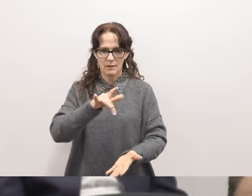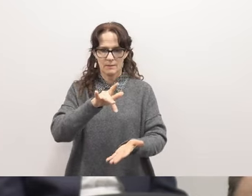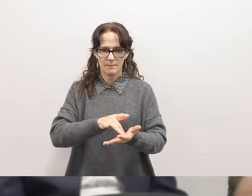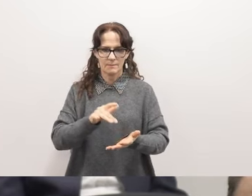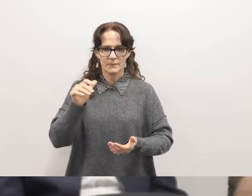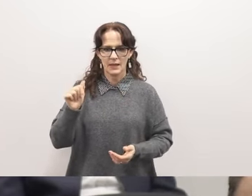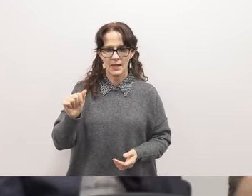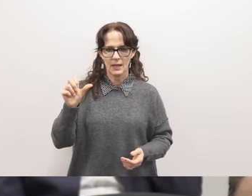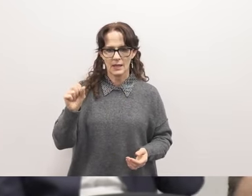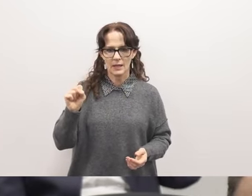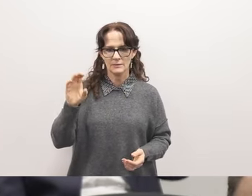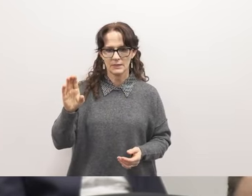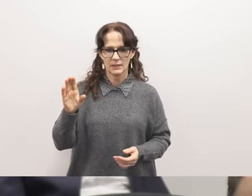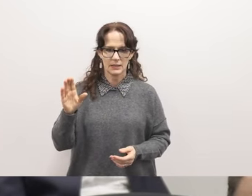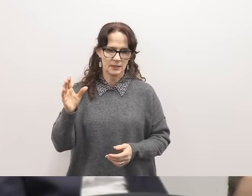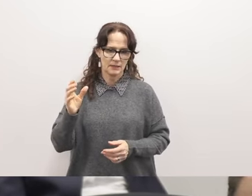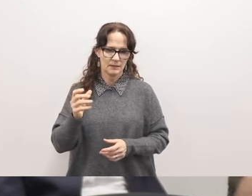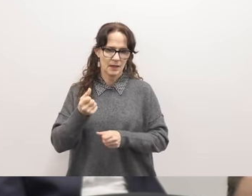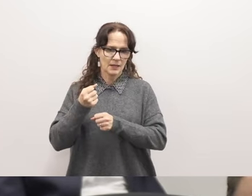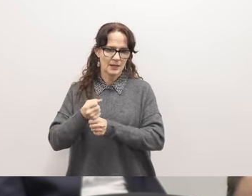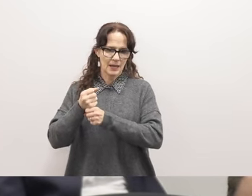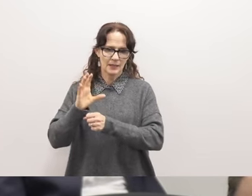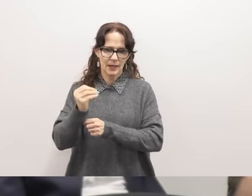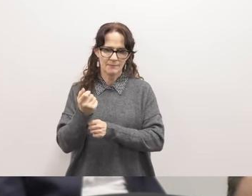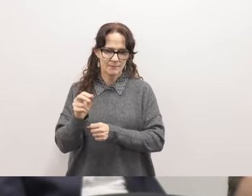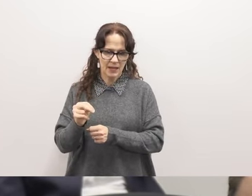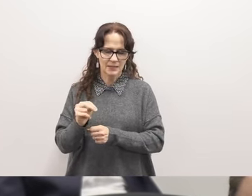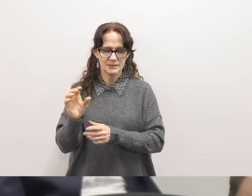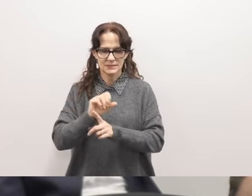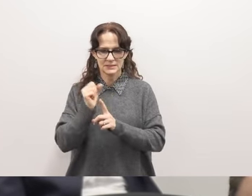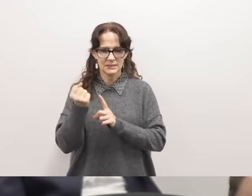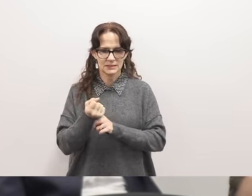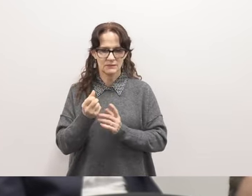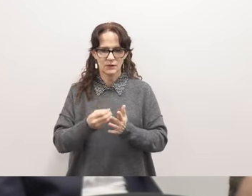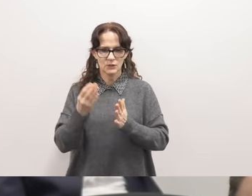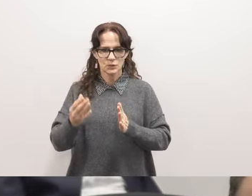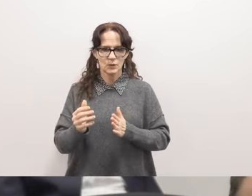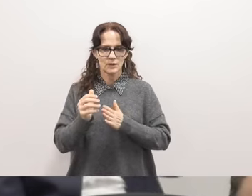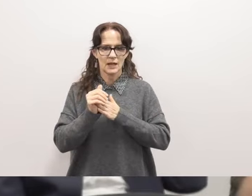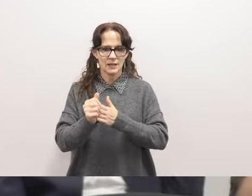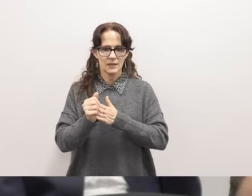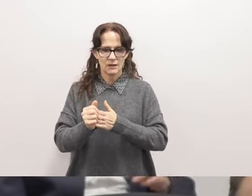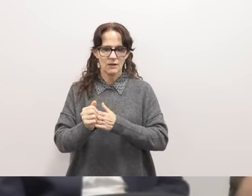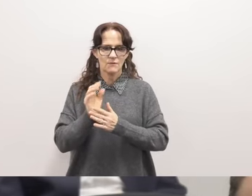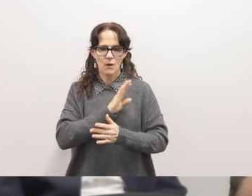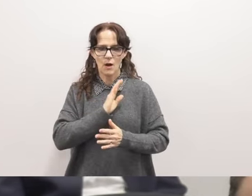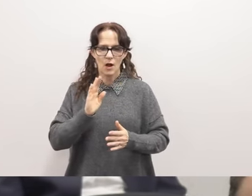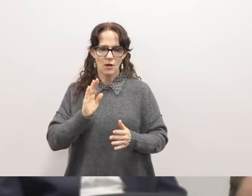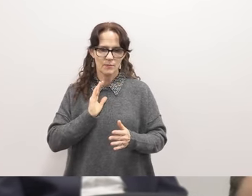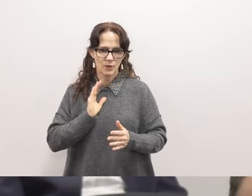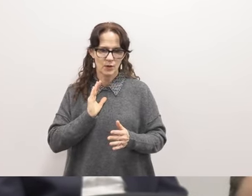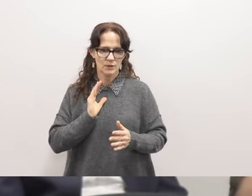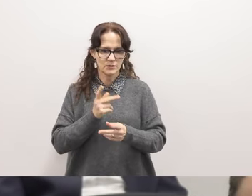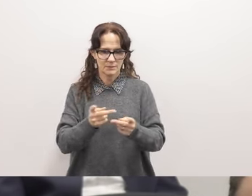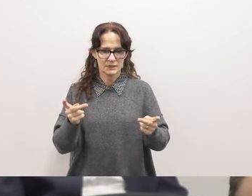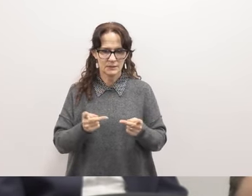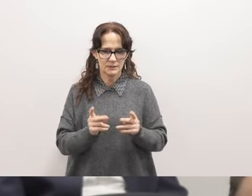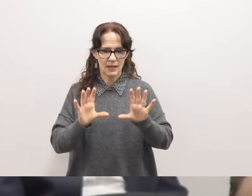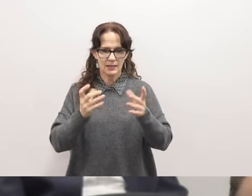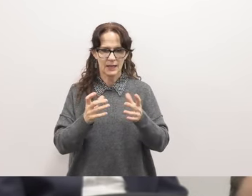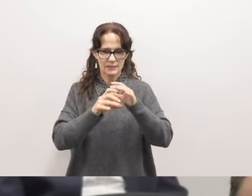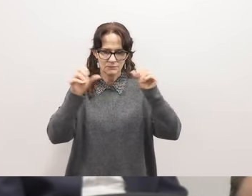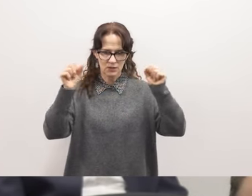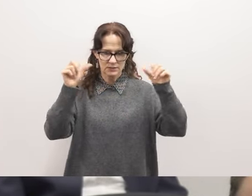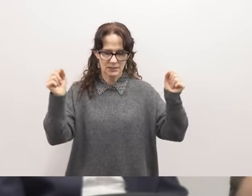asb campaign season where we have student leaders running for our executive board positions and class presidents